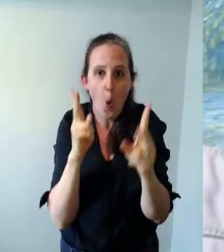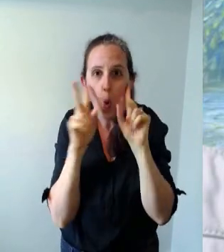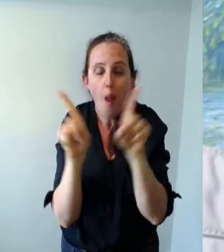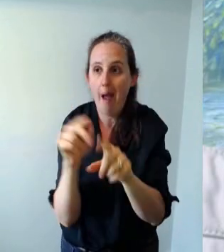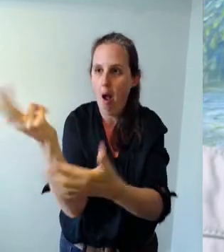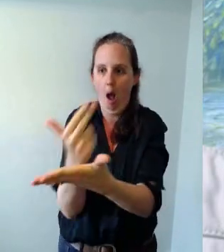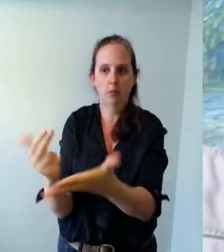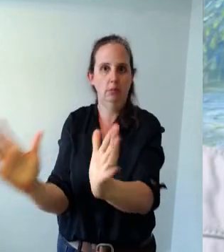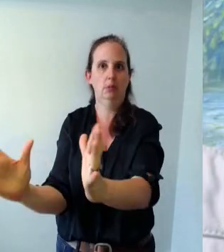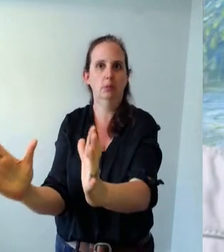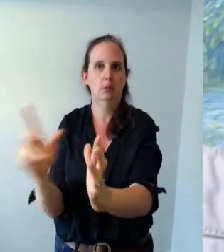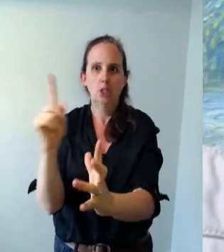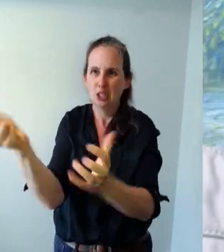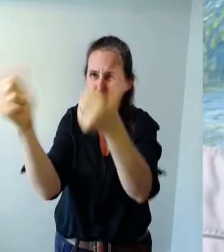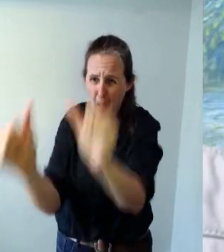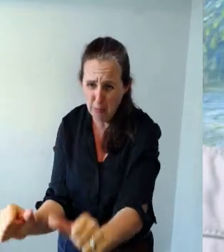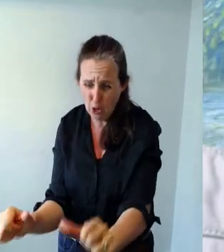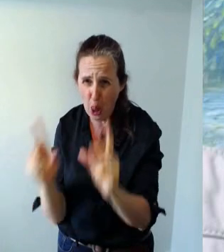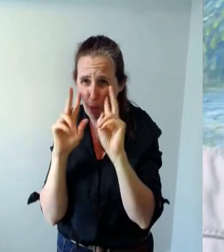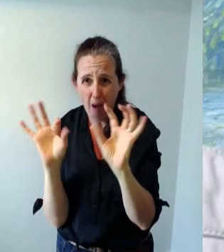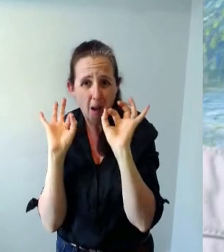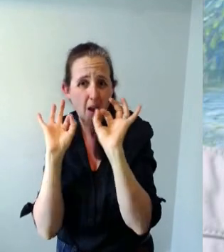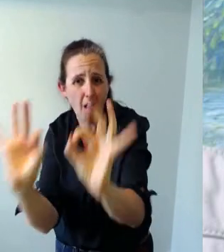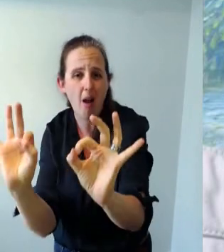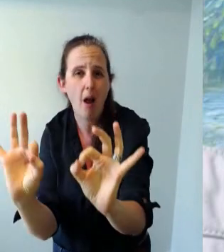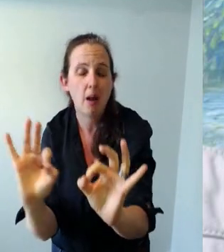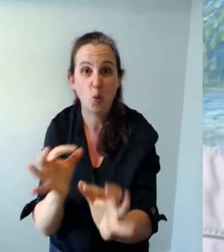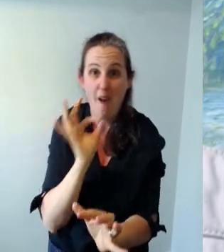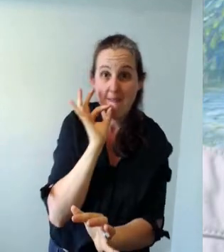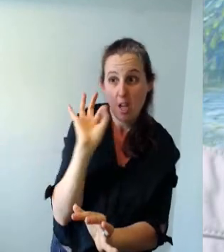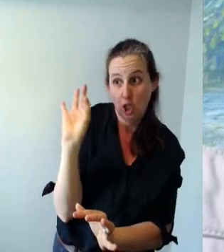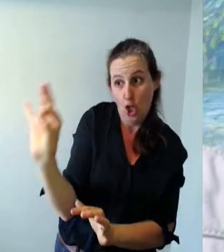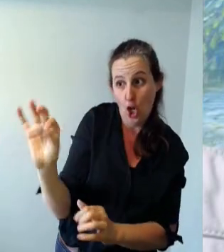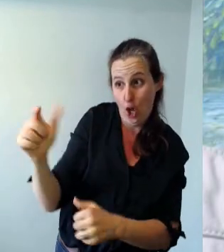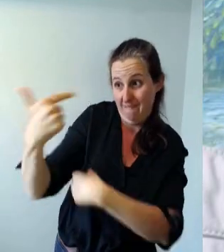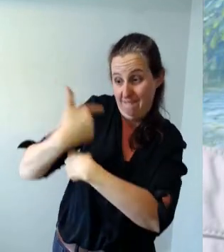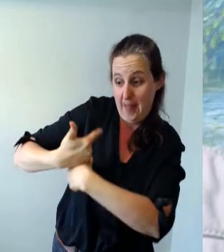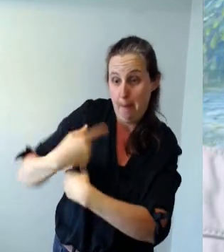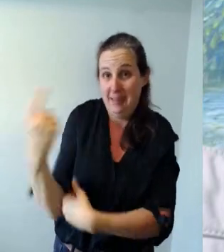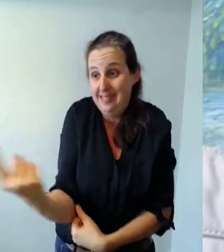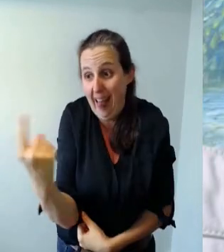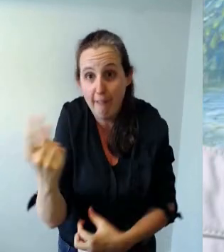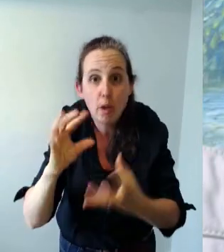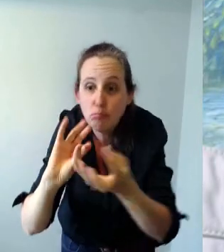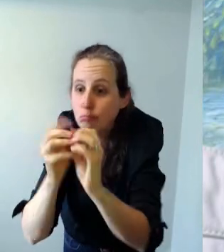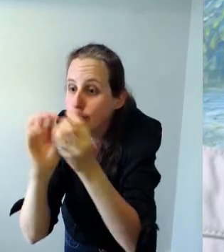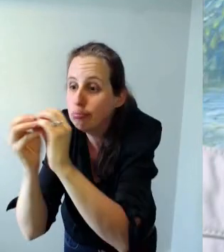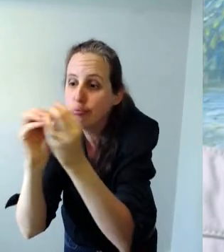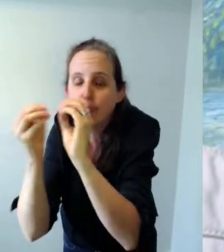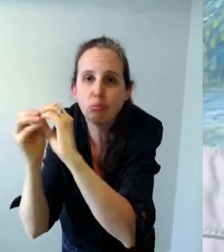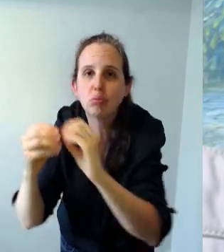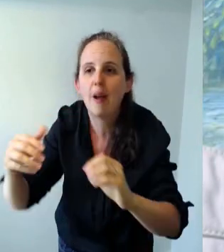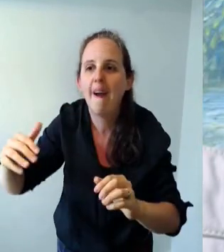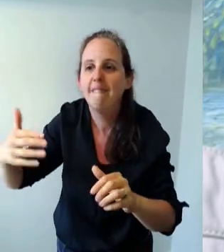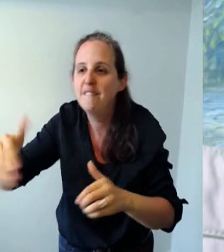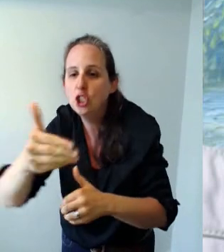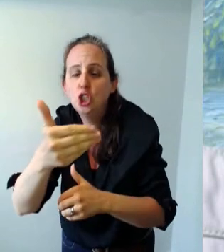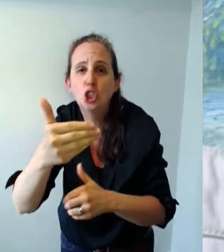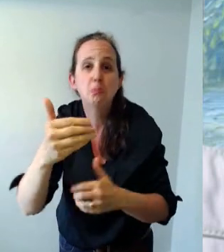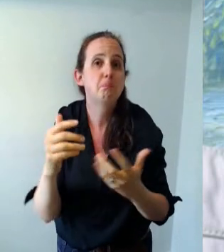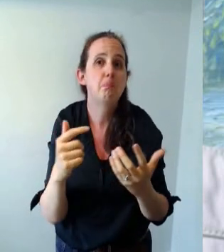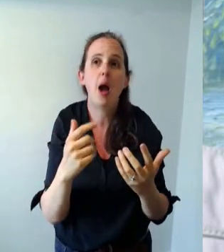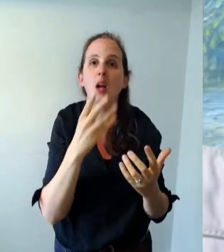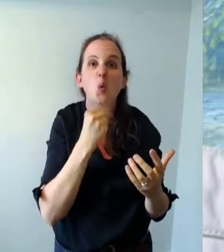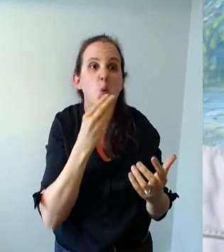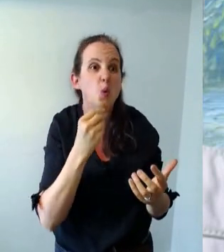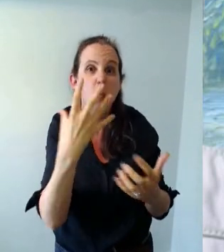So I've asked her to film herself making some little icing fish but again just use what you've got. Plasticine,